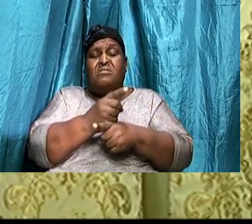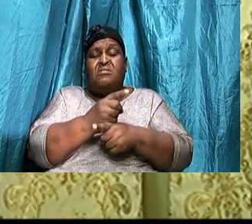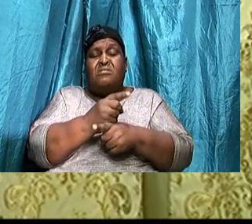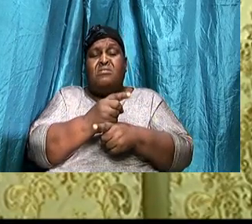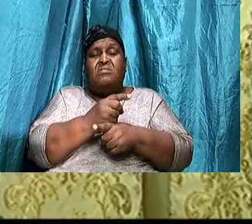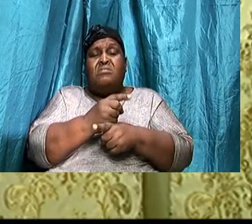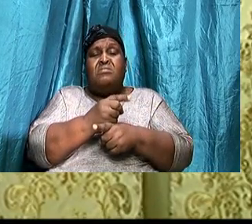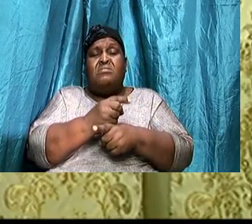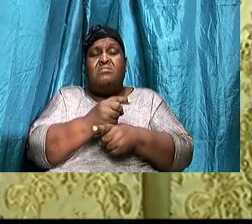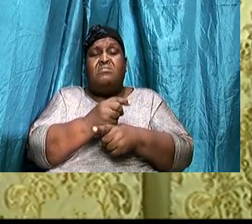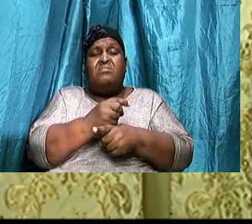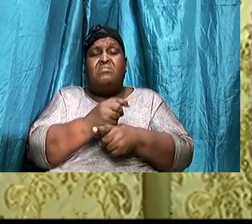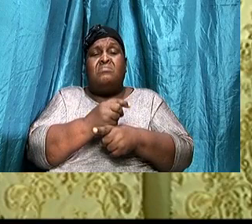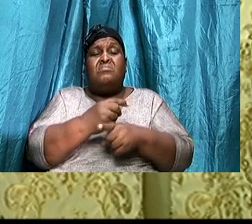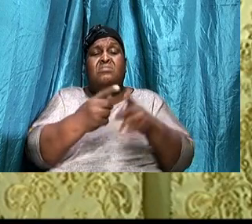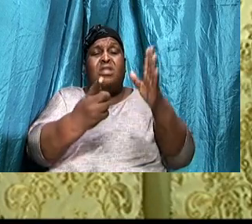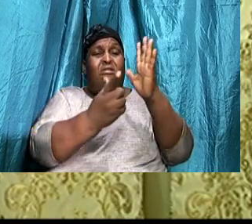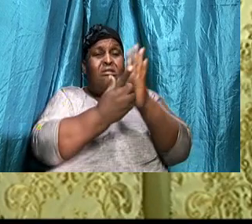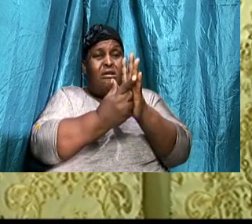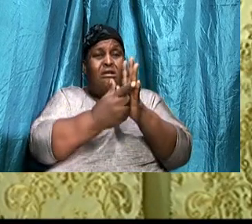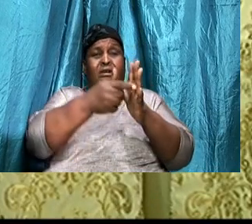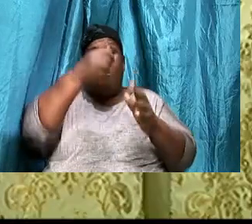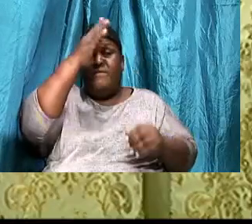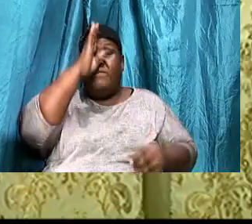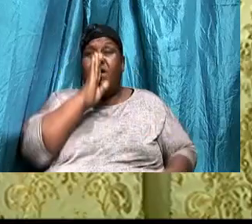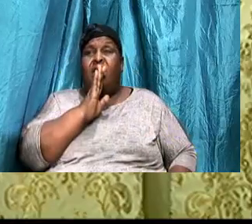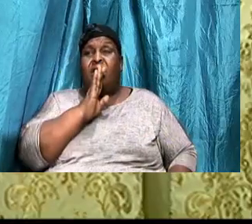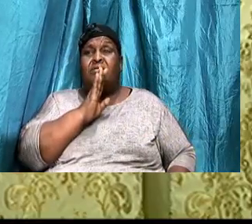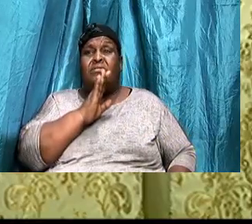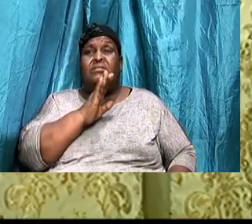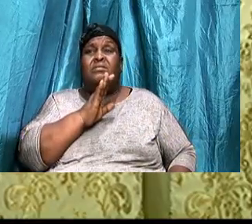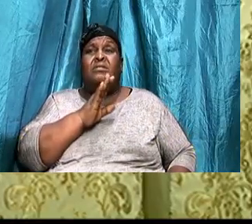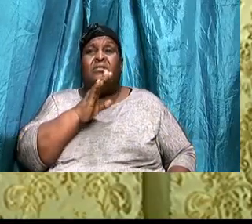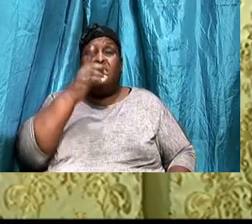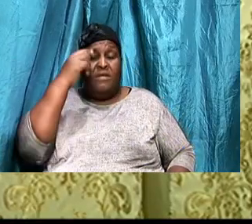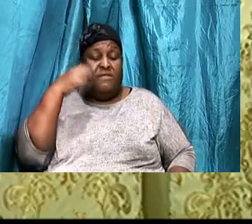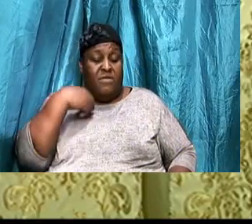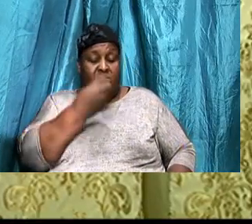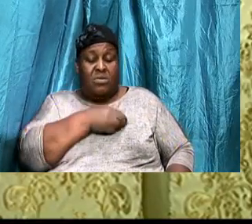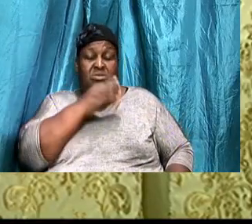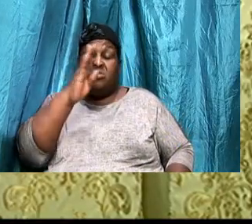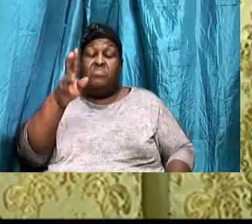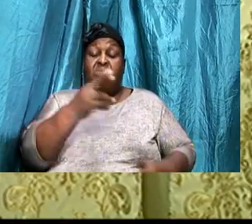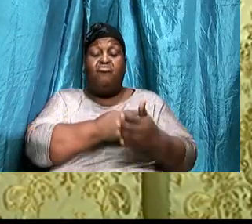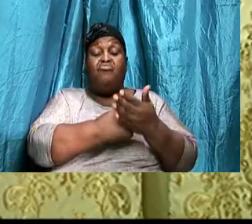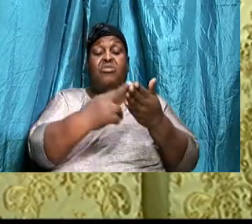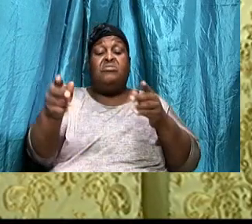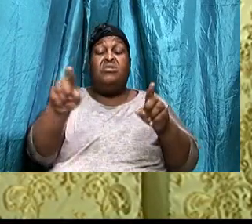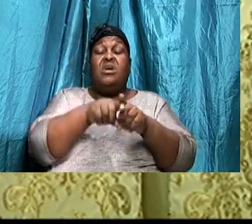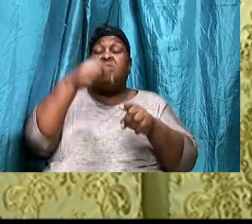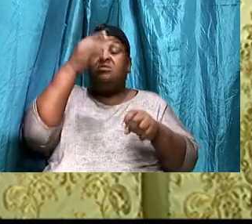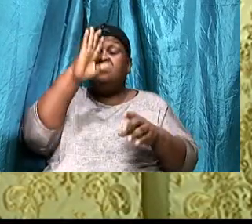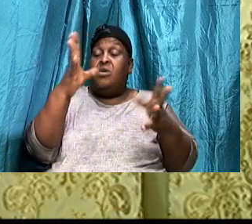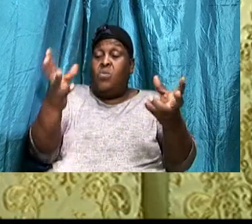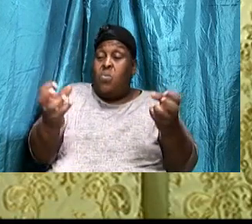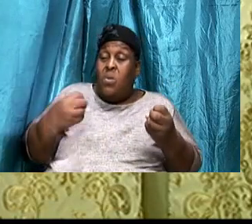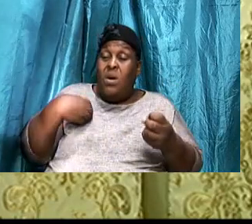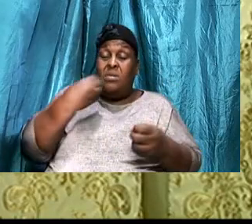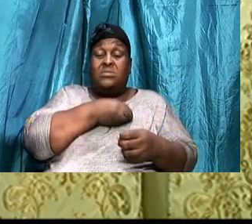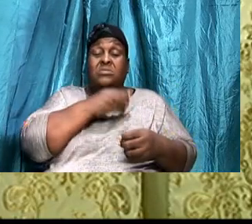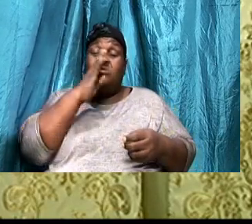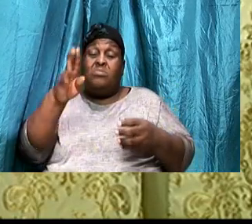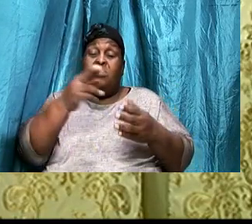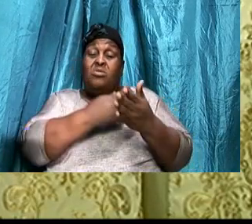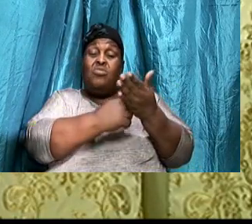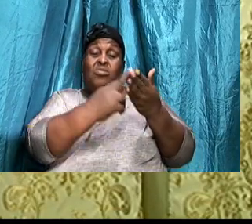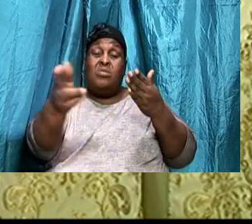According to his statutes, And according to his precepts, For us to be righteous, As God wants us to be righteous, We would have to be